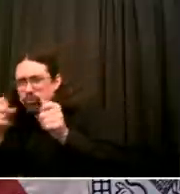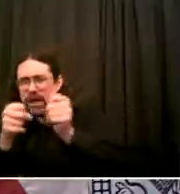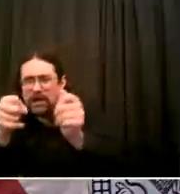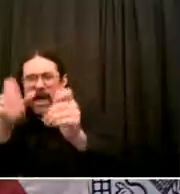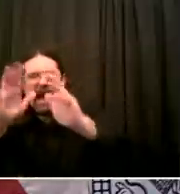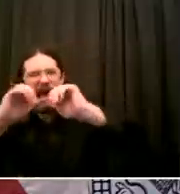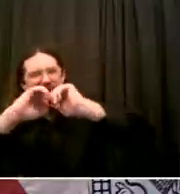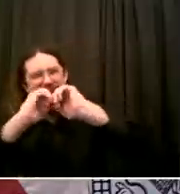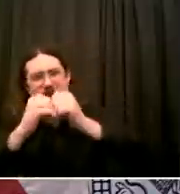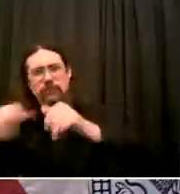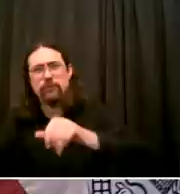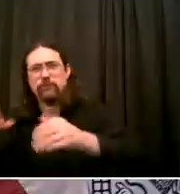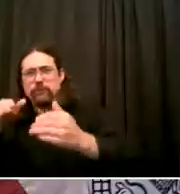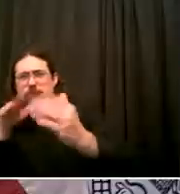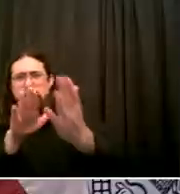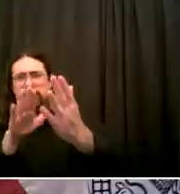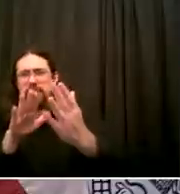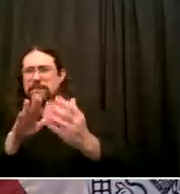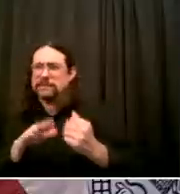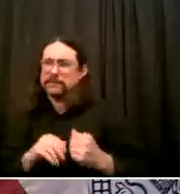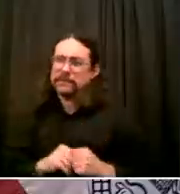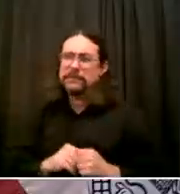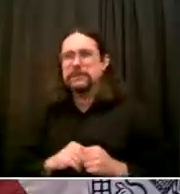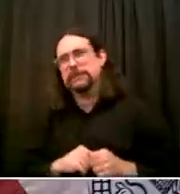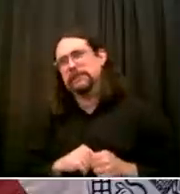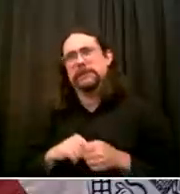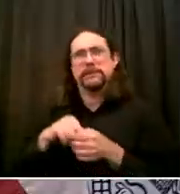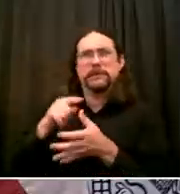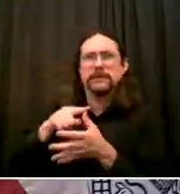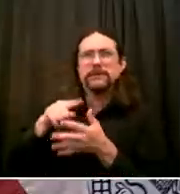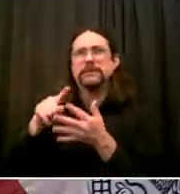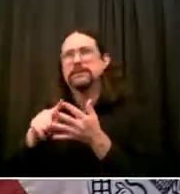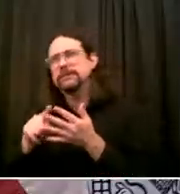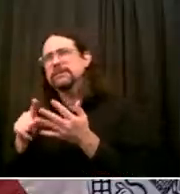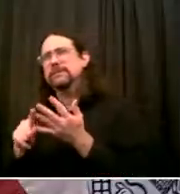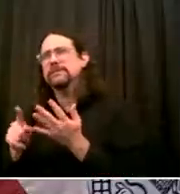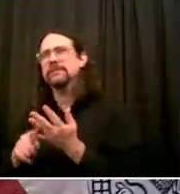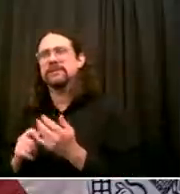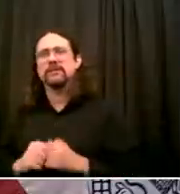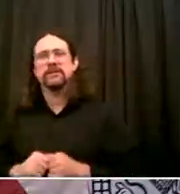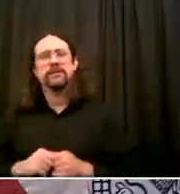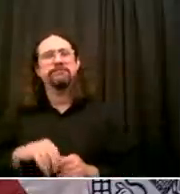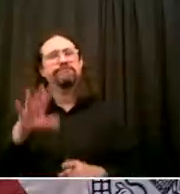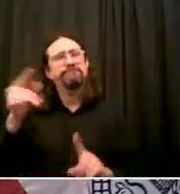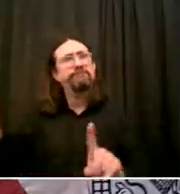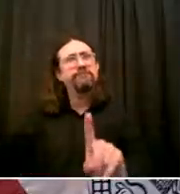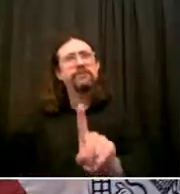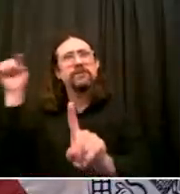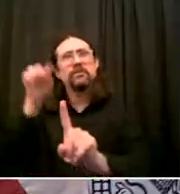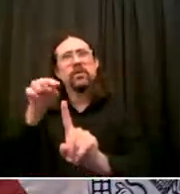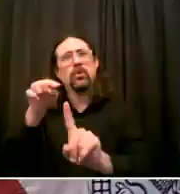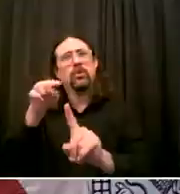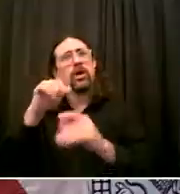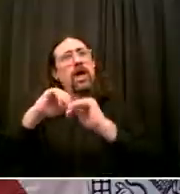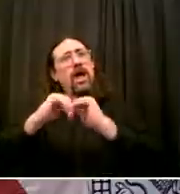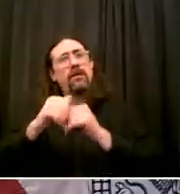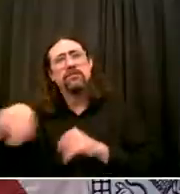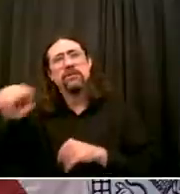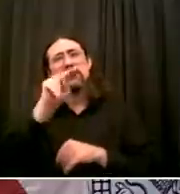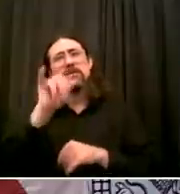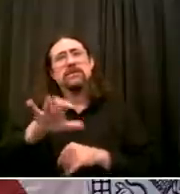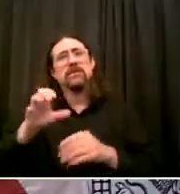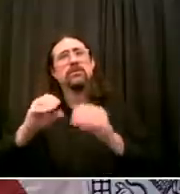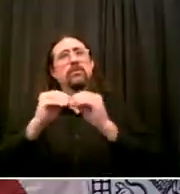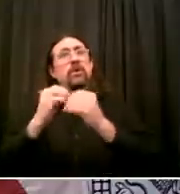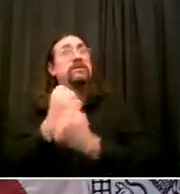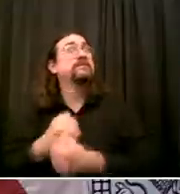different relationship between police and community We're talking about the justice that has to be different and new in the relationship between police and